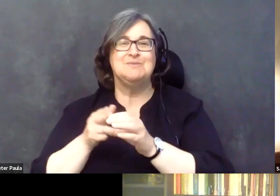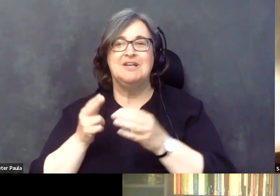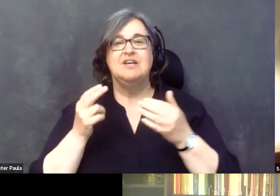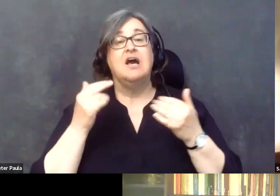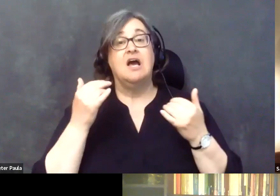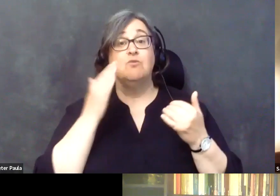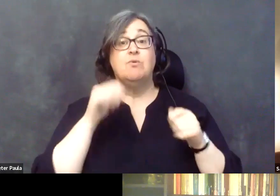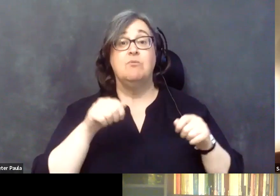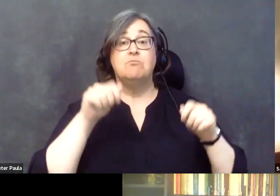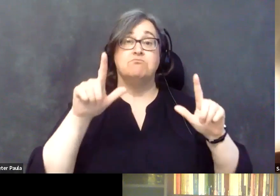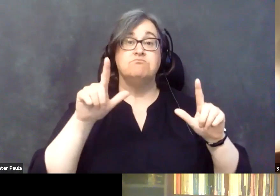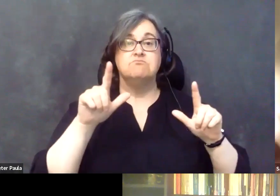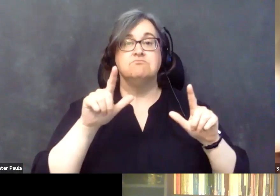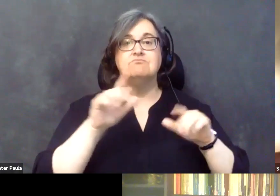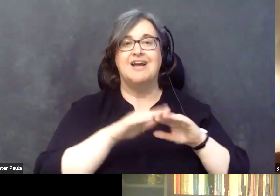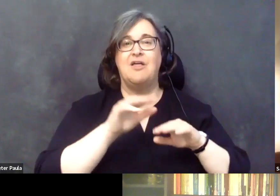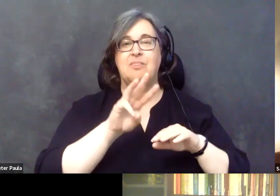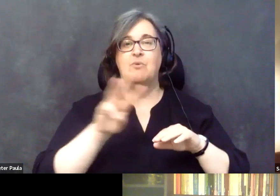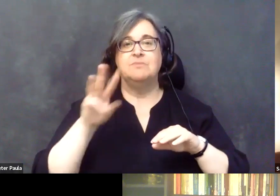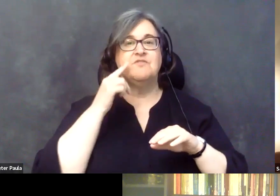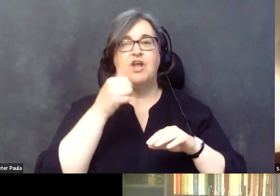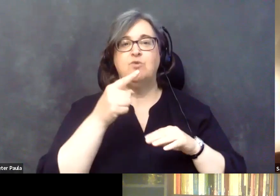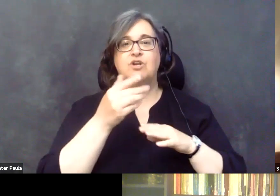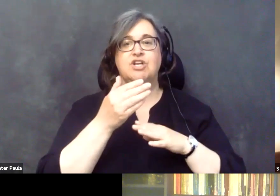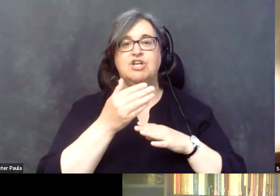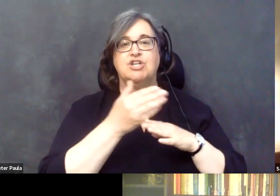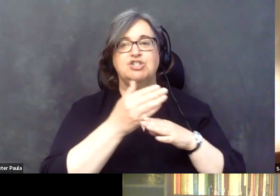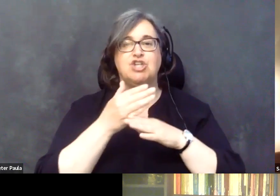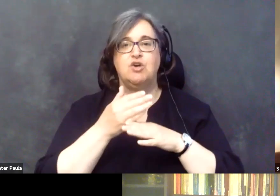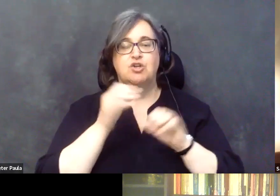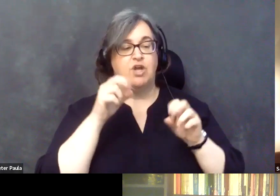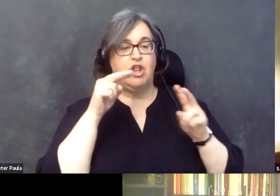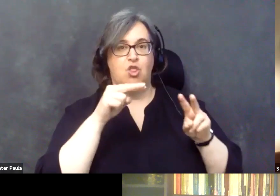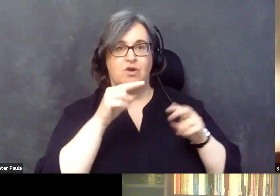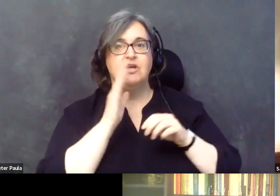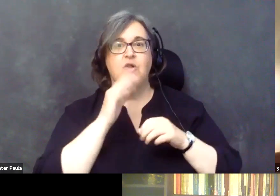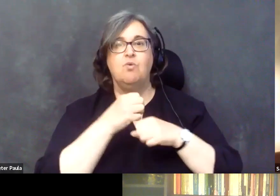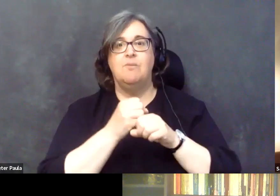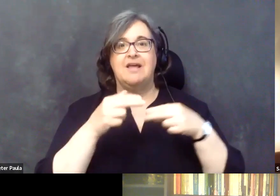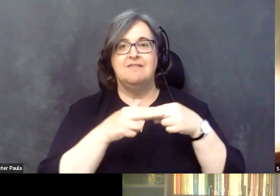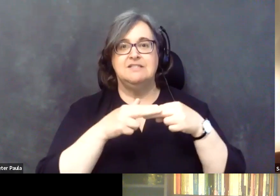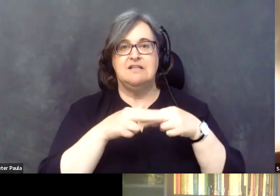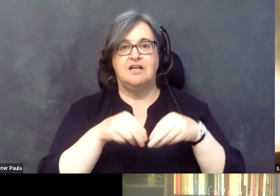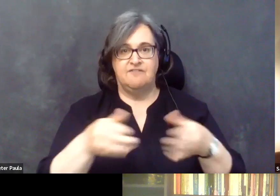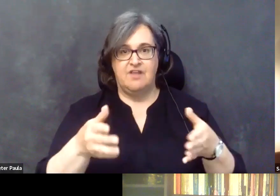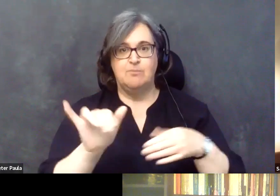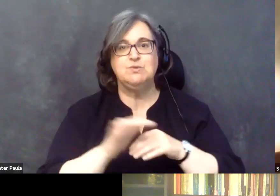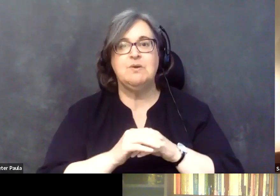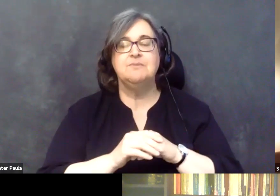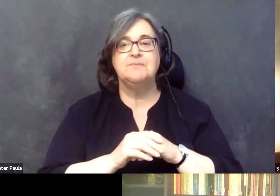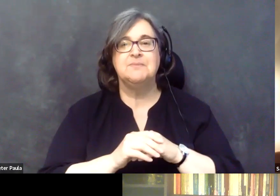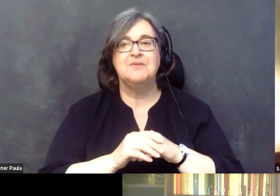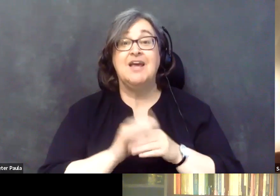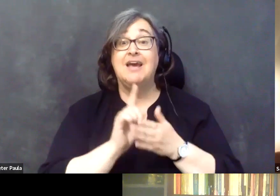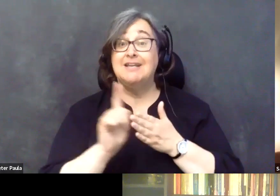be available on our website, um, for anyone to share and come back to, if you want to reference it, we'll make the slides available as well. And, um,